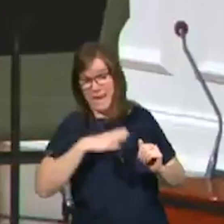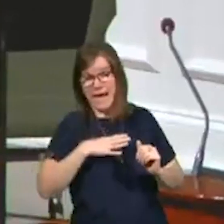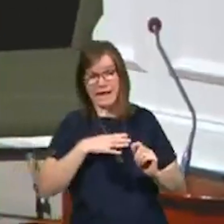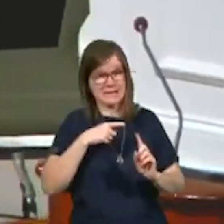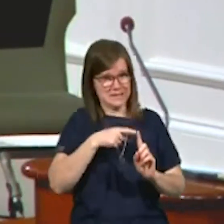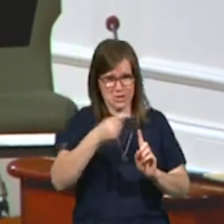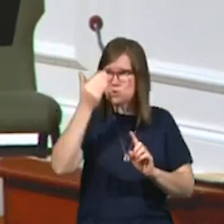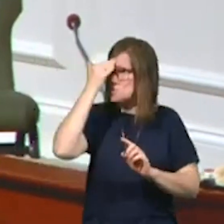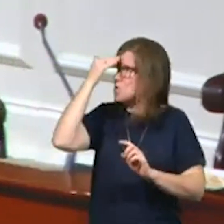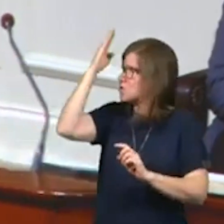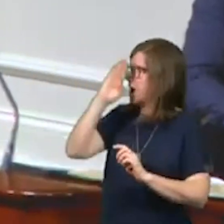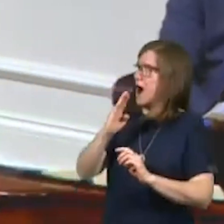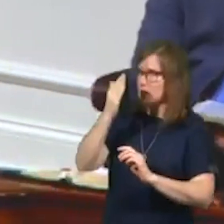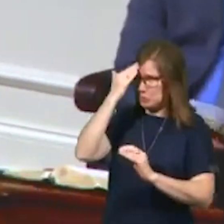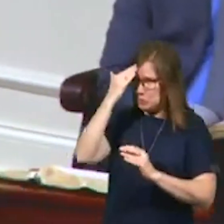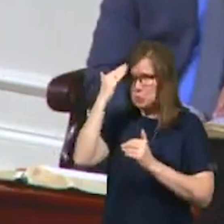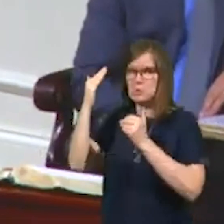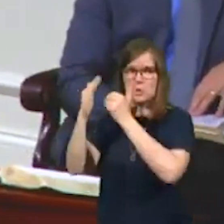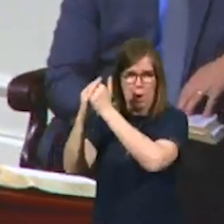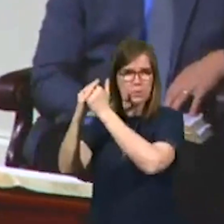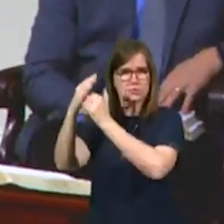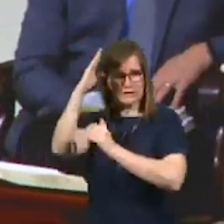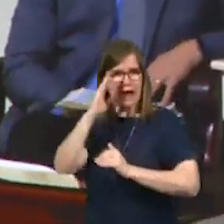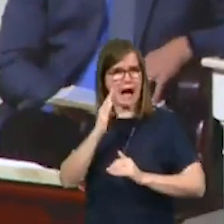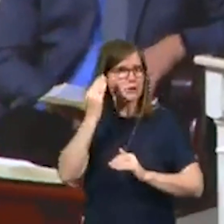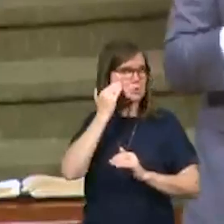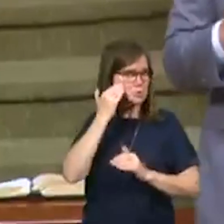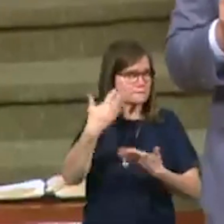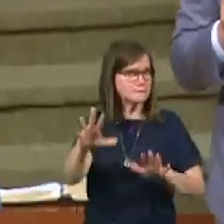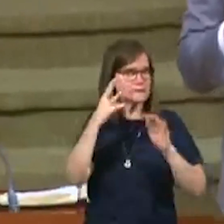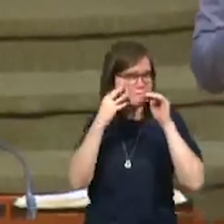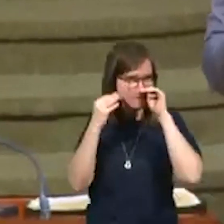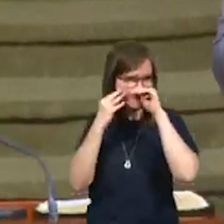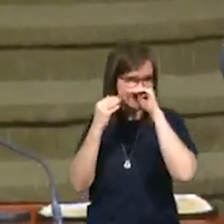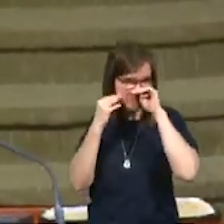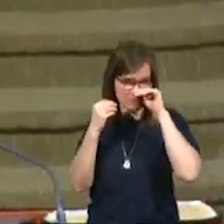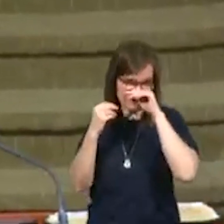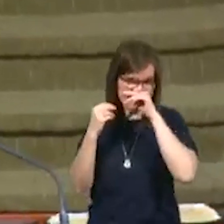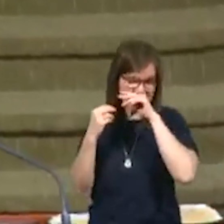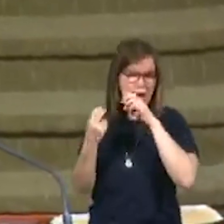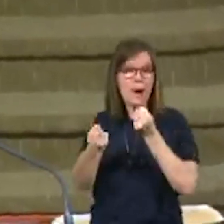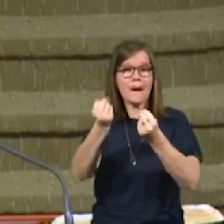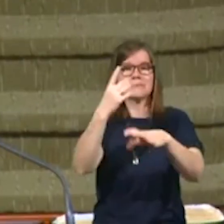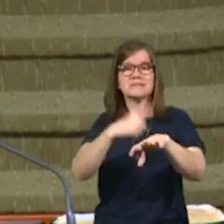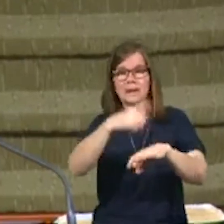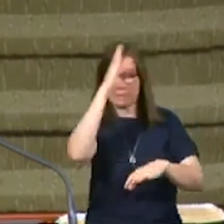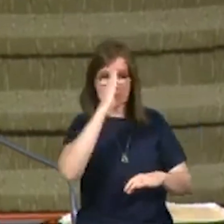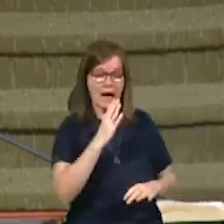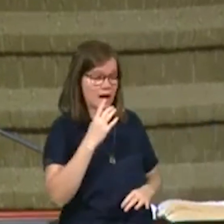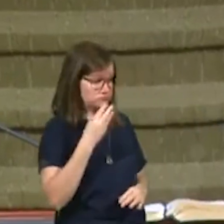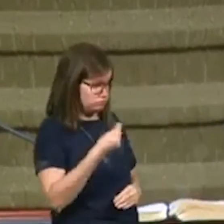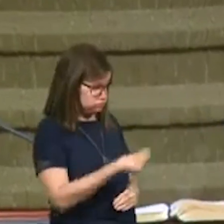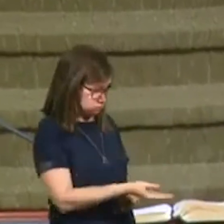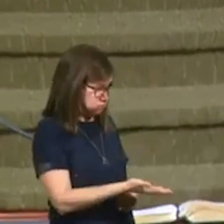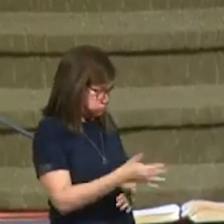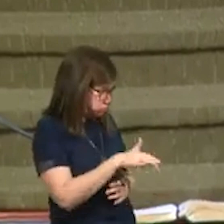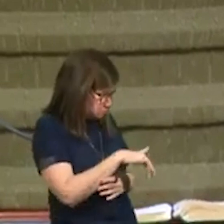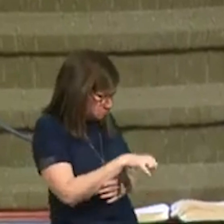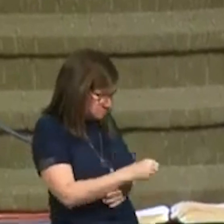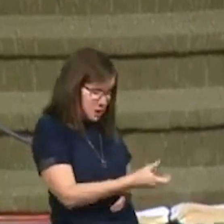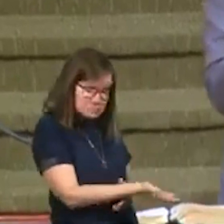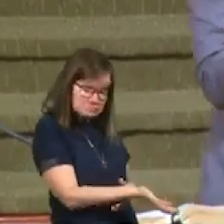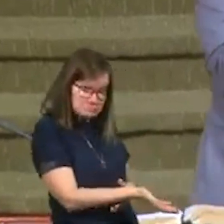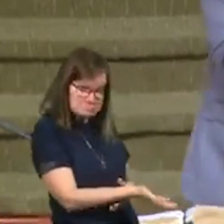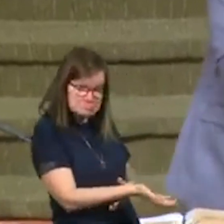knew God. He knew what it was to be close to God. I wonder how many times God gave him an opportunity to say yes, to give